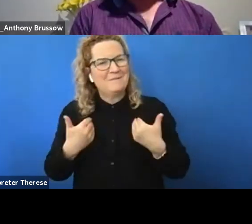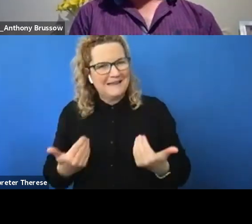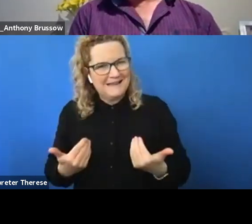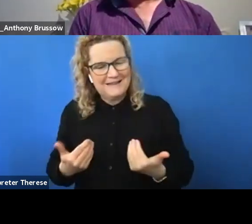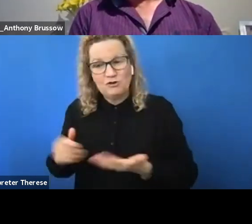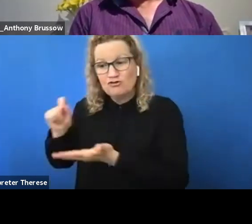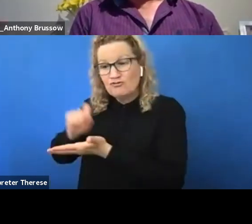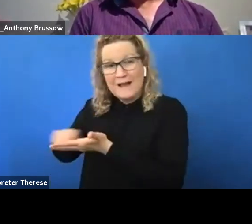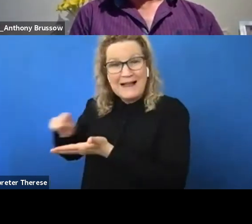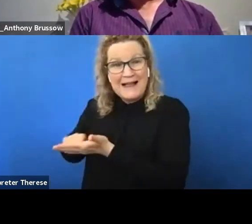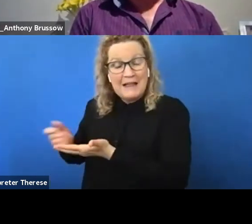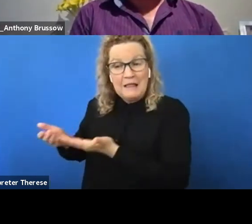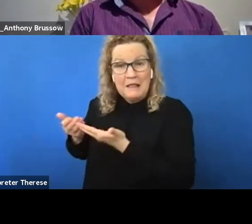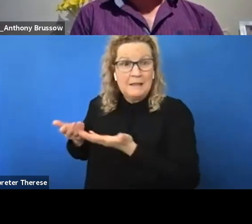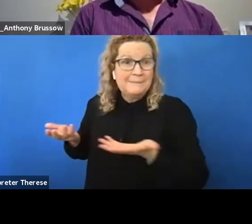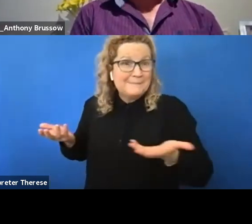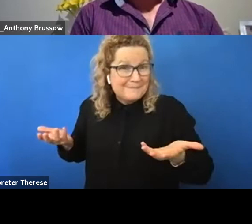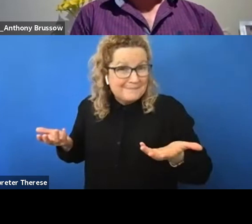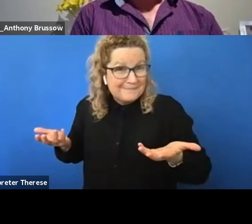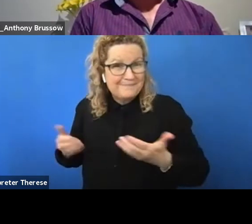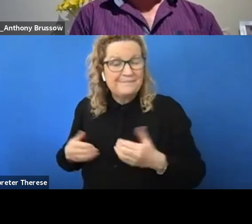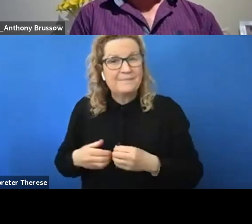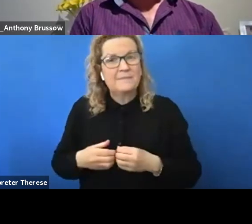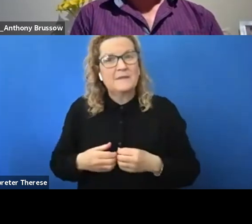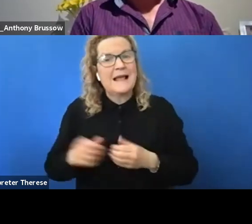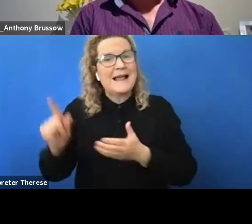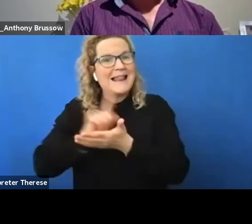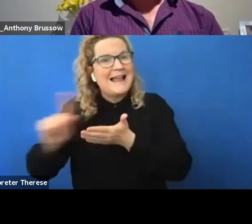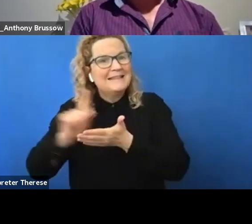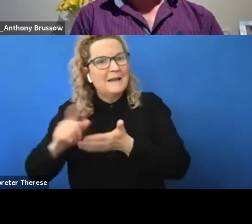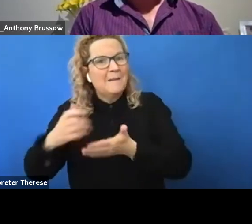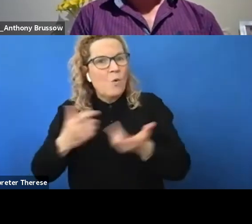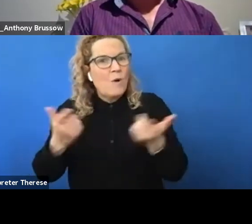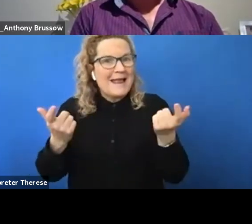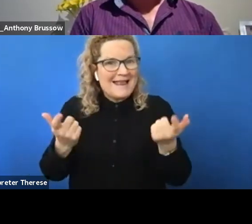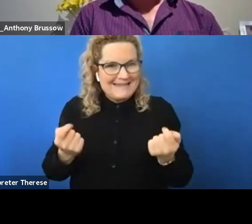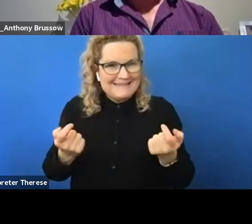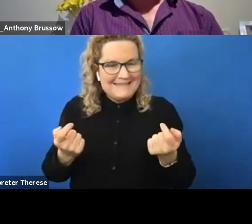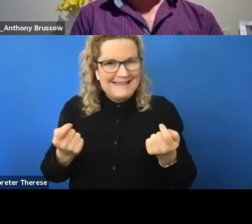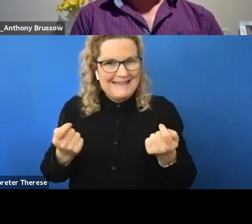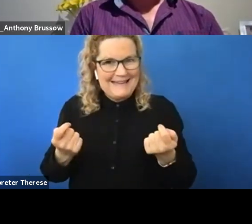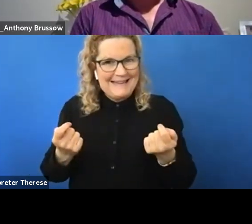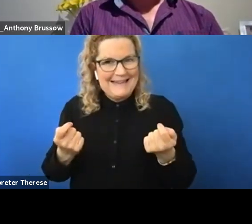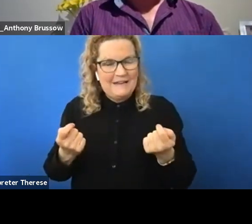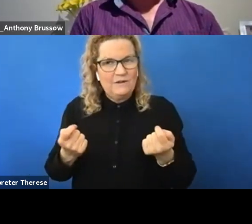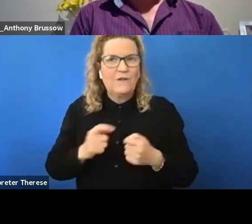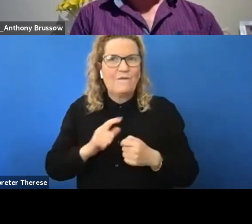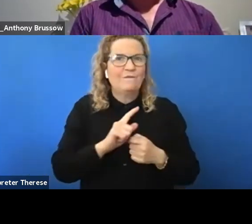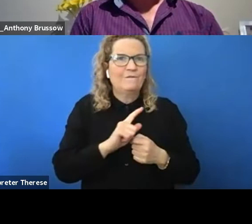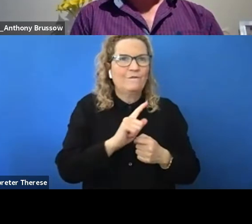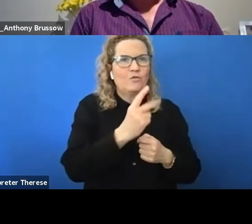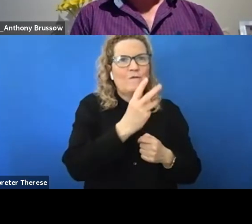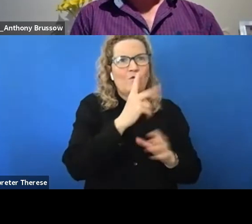it was much easier when, after the first three or four years, we shifted to